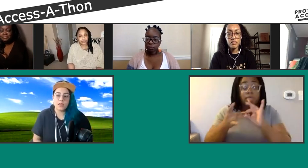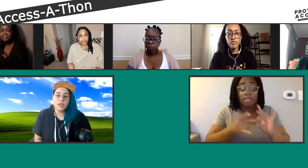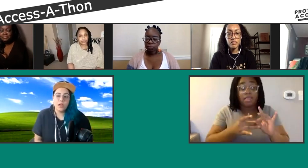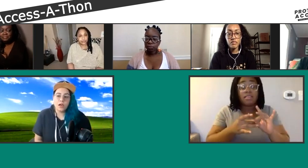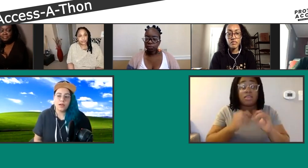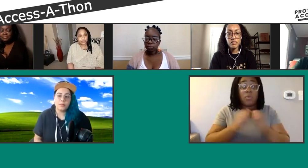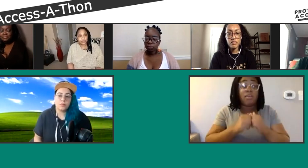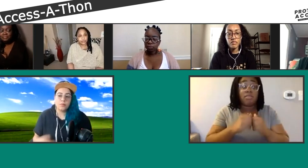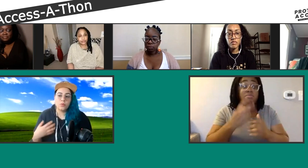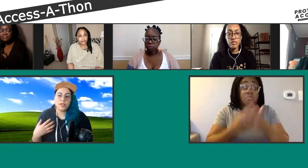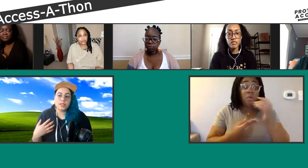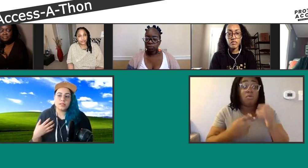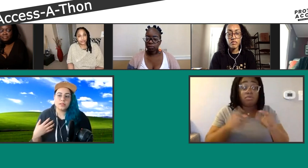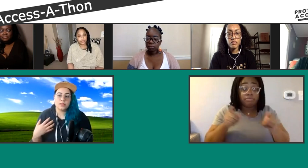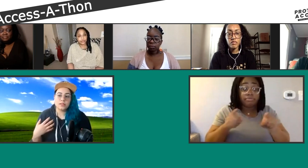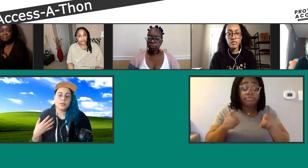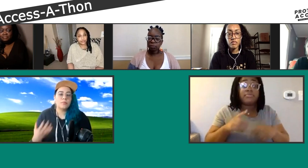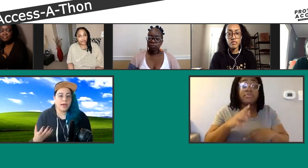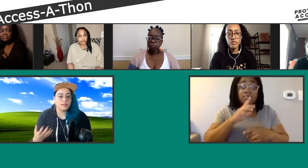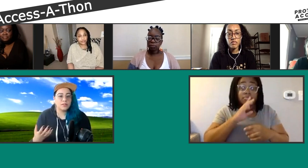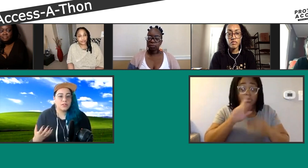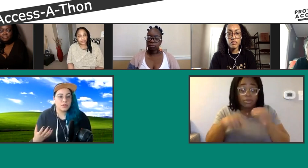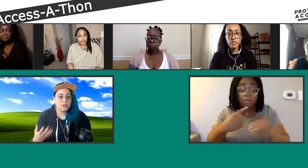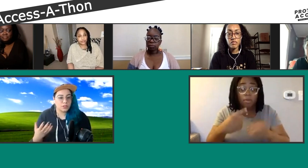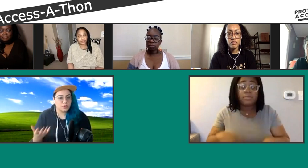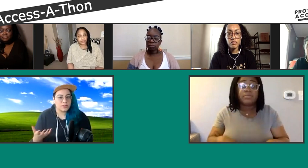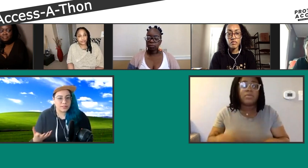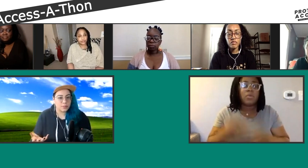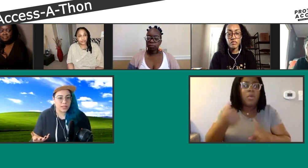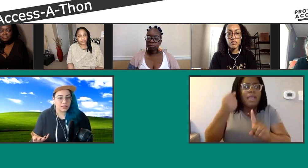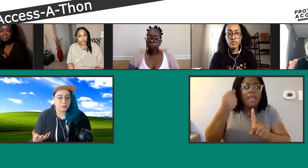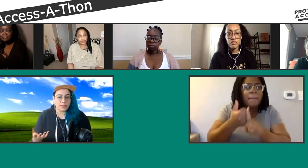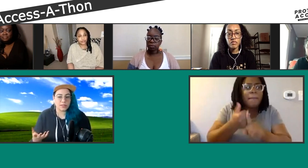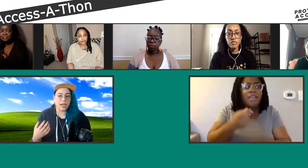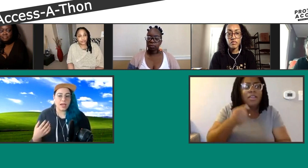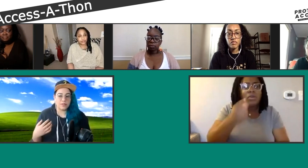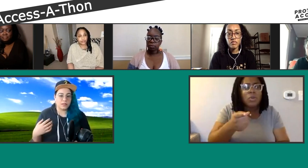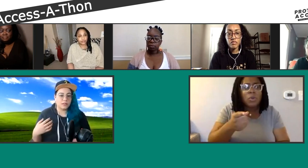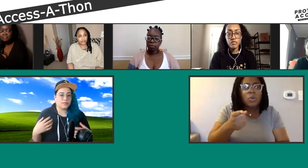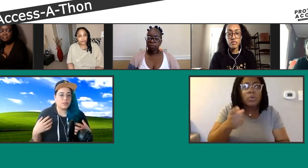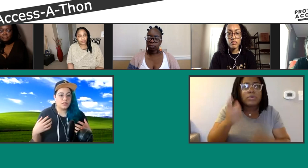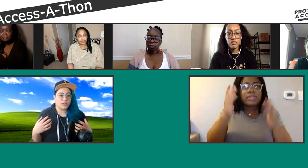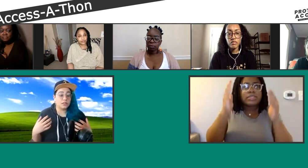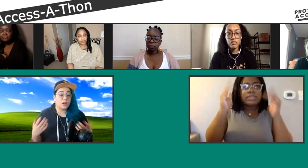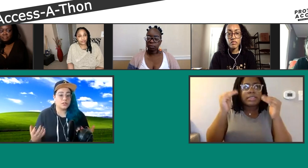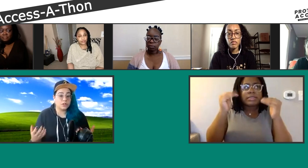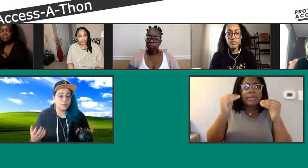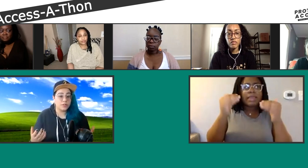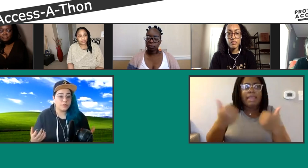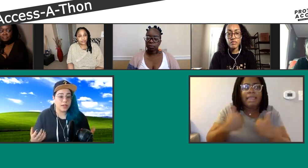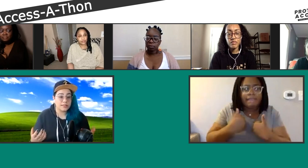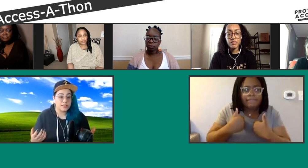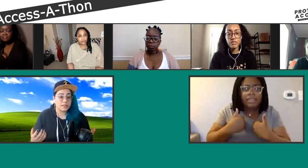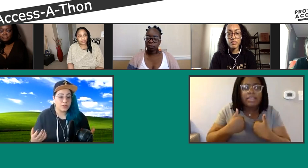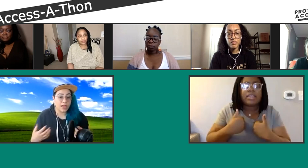saying, um, what impact do you, you anticipate the pandemic having given the long-term